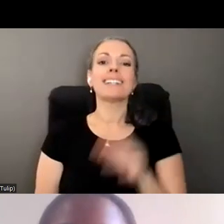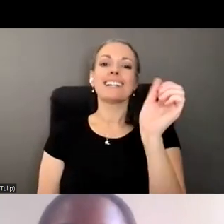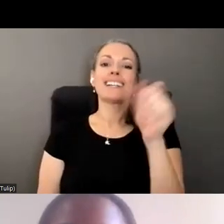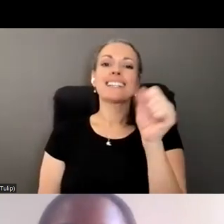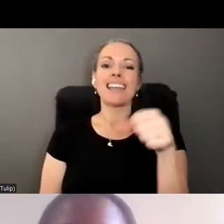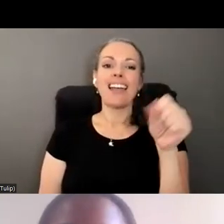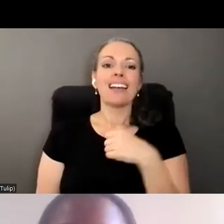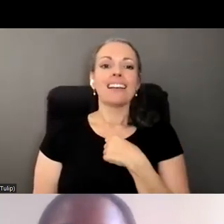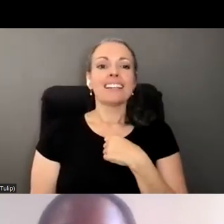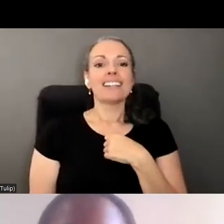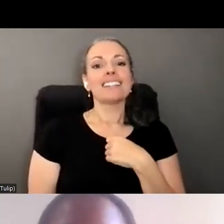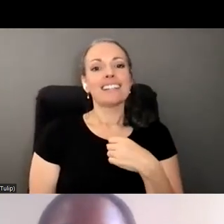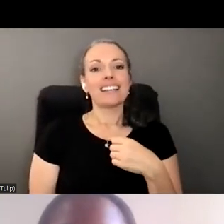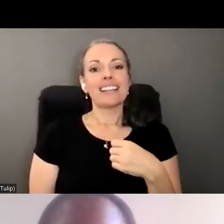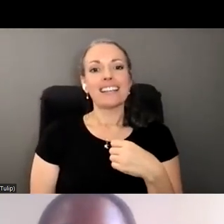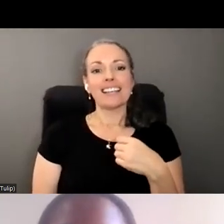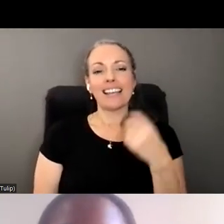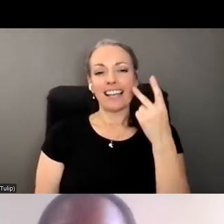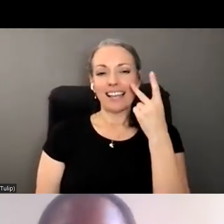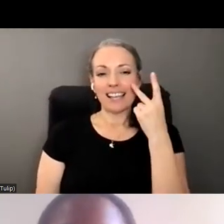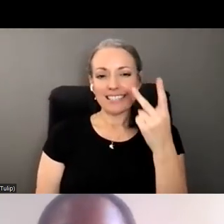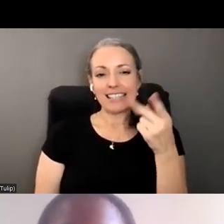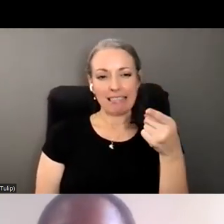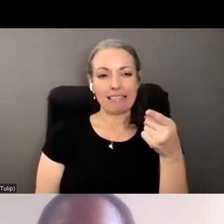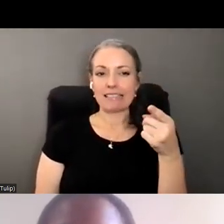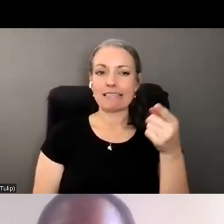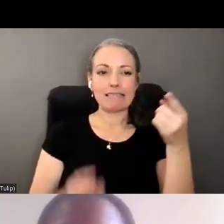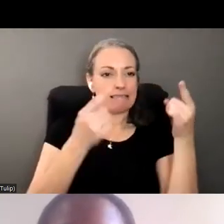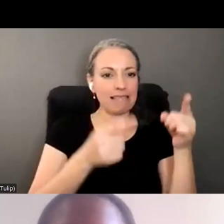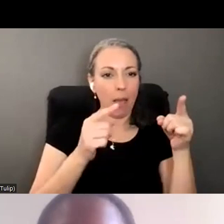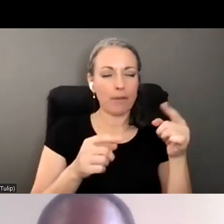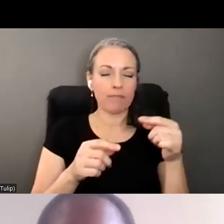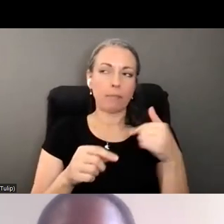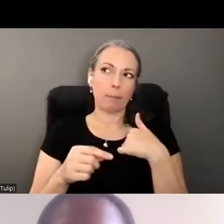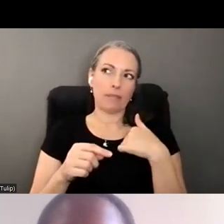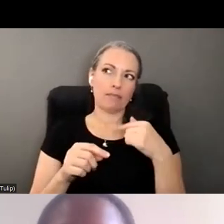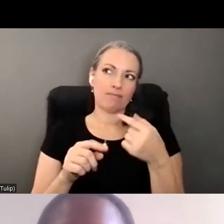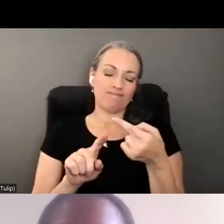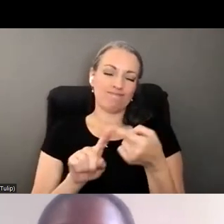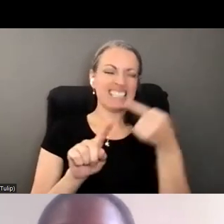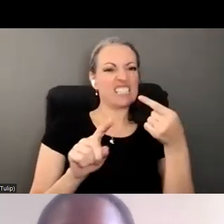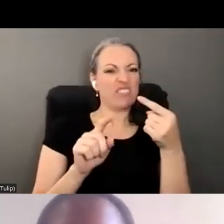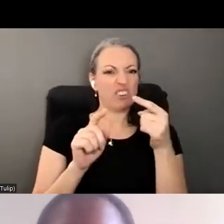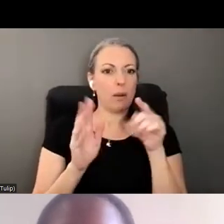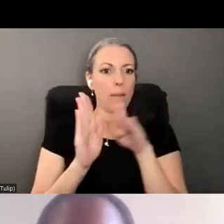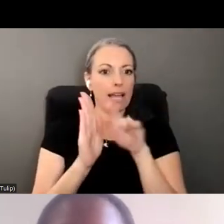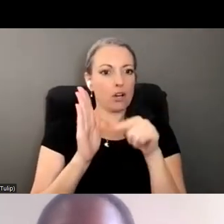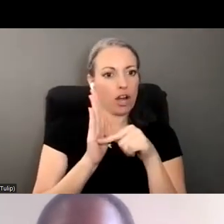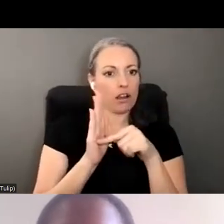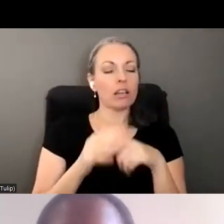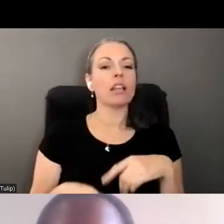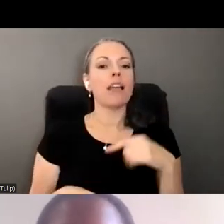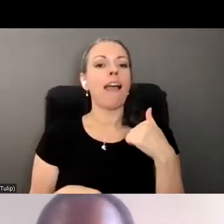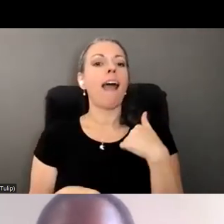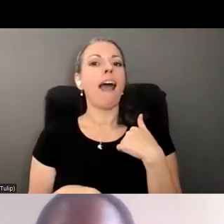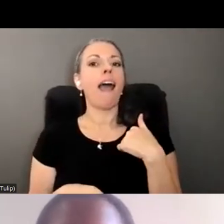Yeah, I see these cases, I'm coming from a little different background. I'm not a direct service provider. I come at it